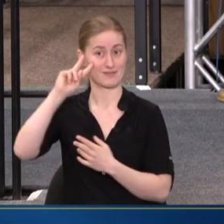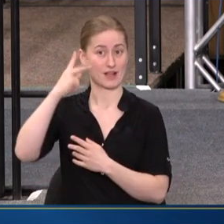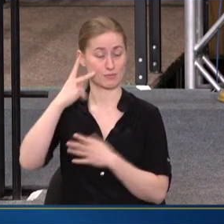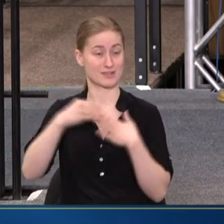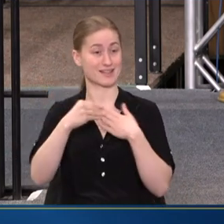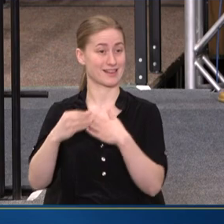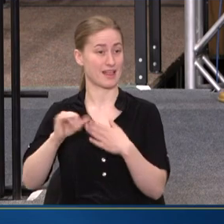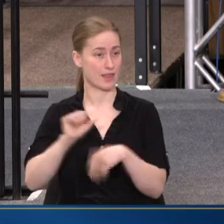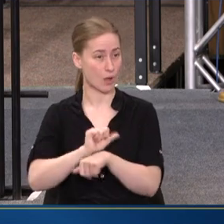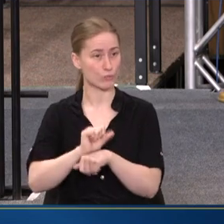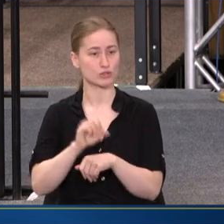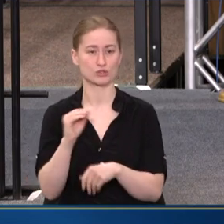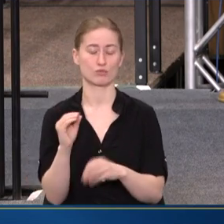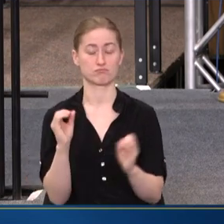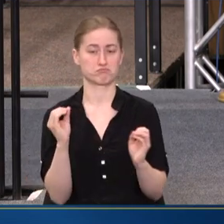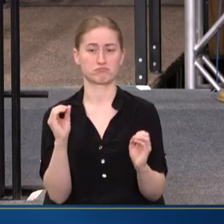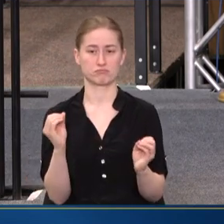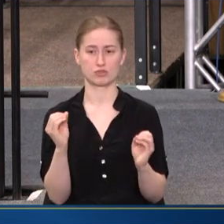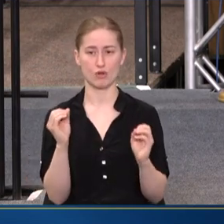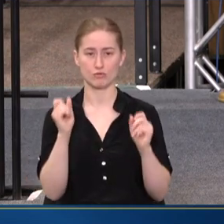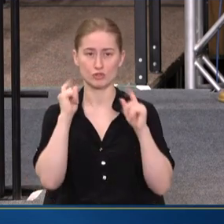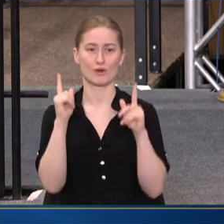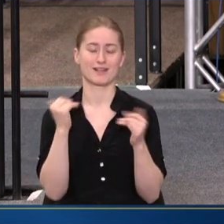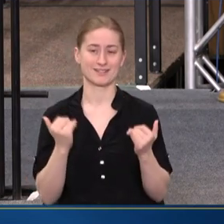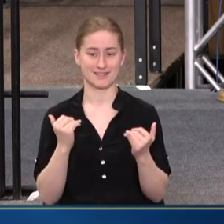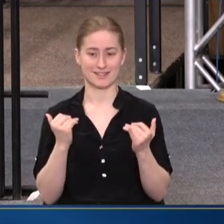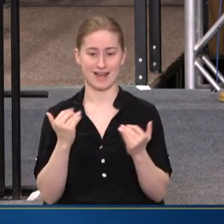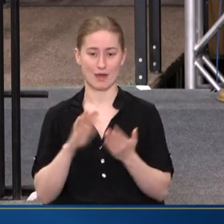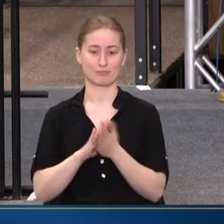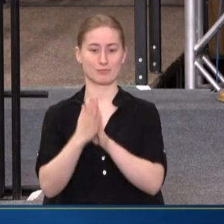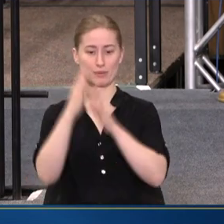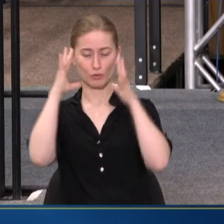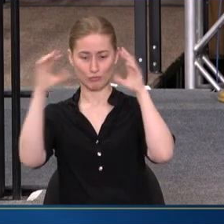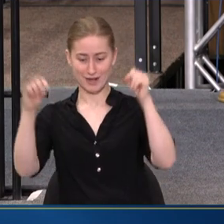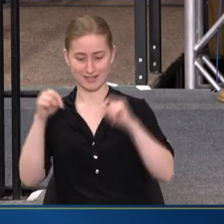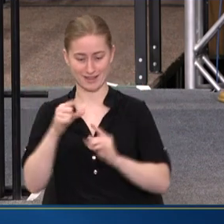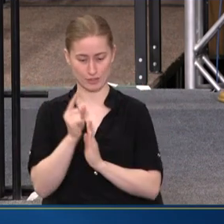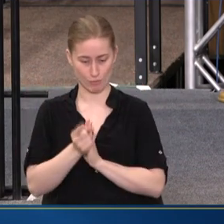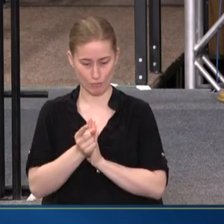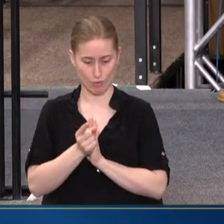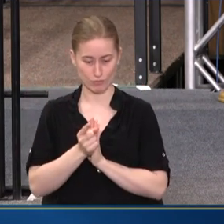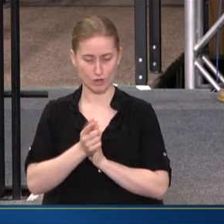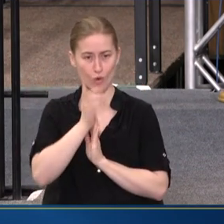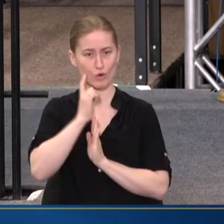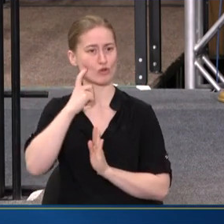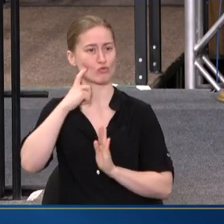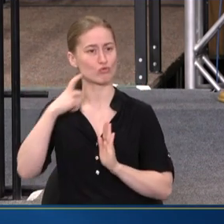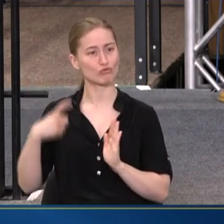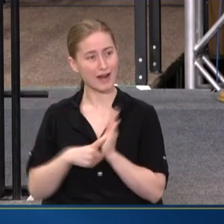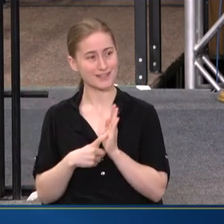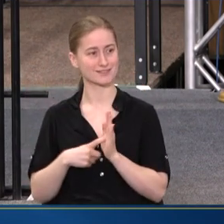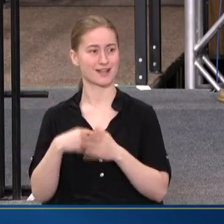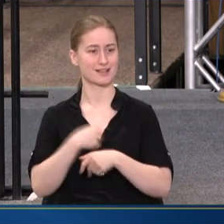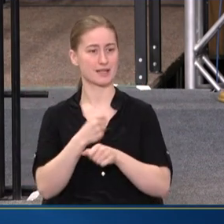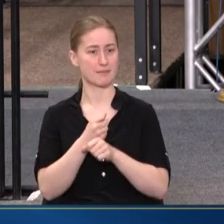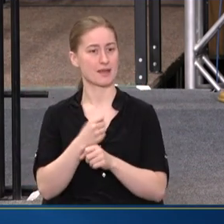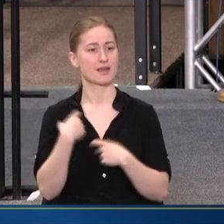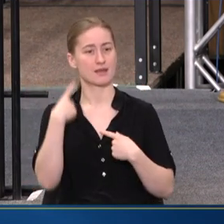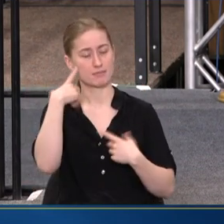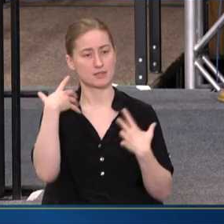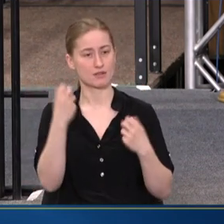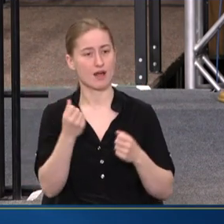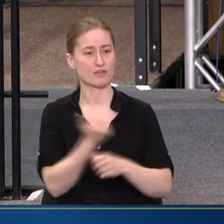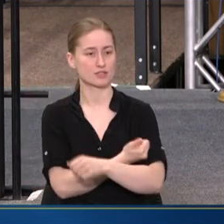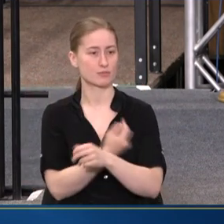WORK. SO THERE IS NO SURPRISE THAT THE PRESIDENT IN THIS MOMENT WOULD RECOGNIZE AND MAKE MENTAL HEALTH AND